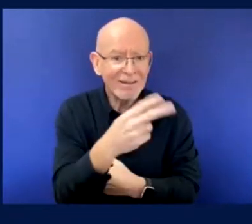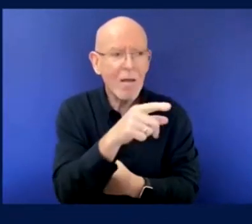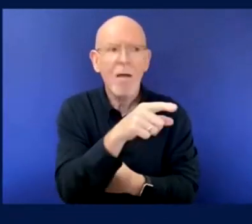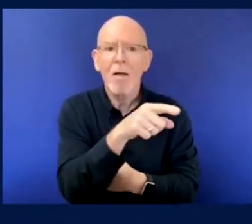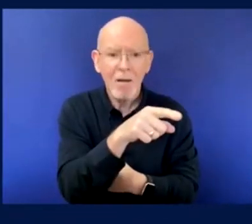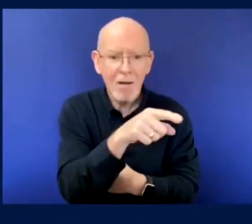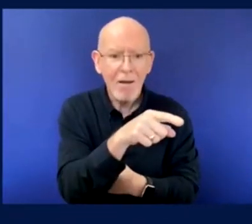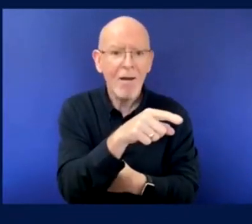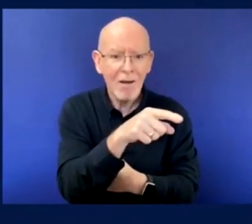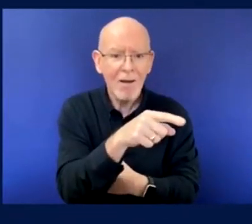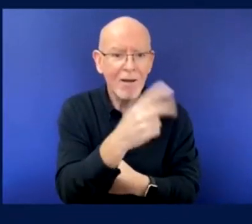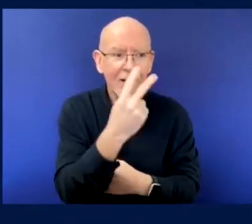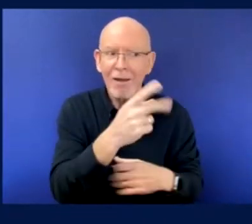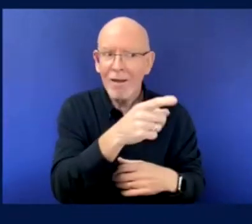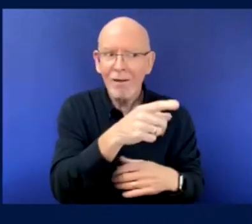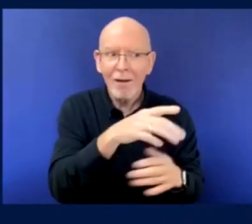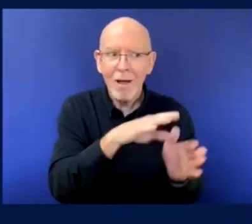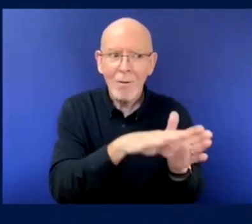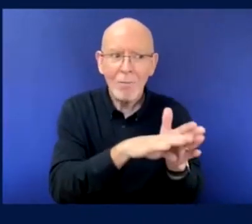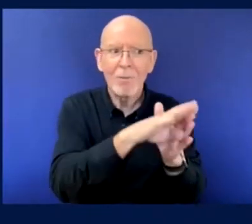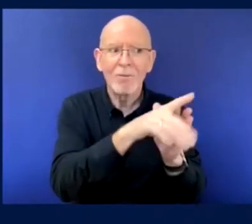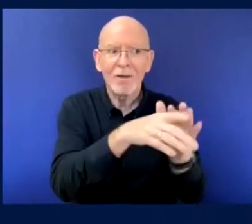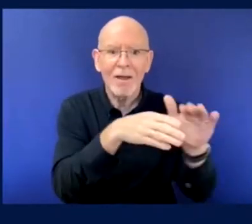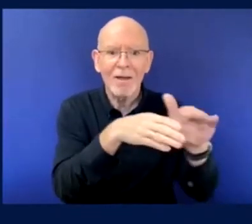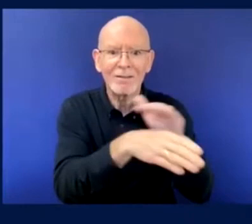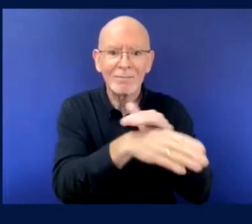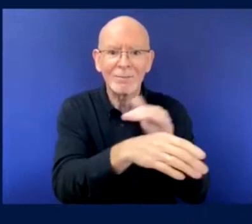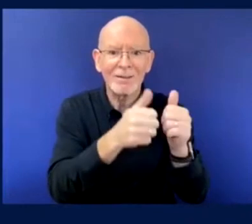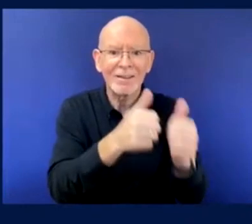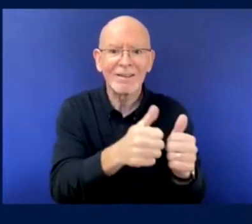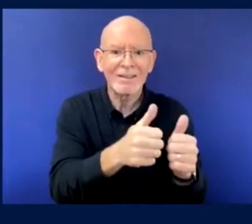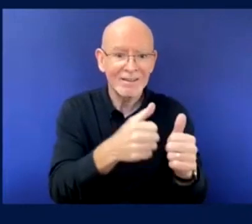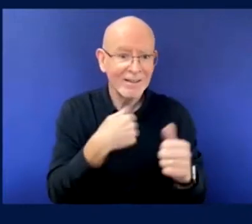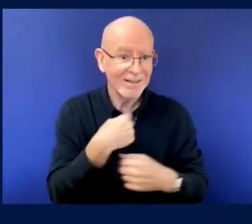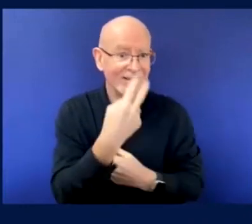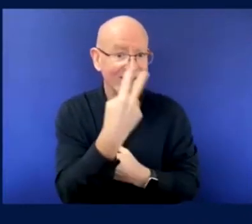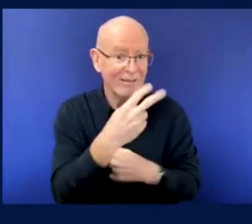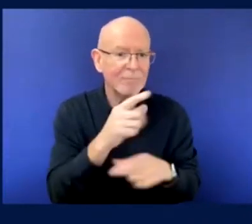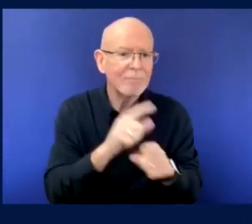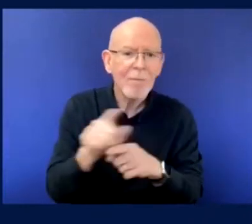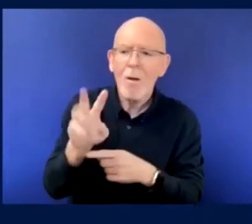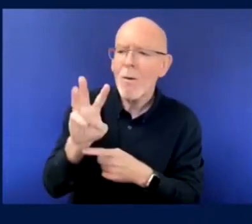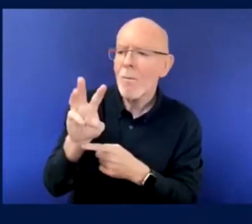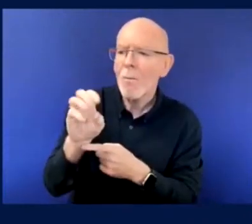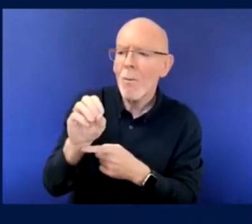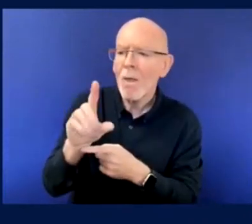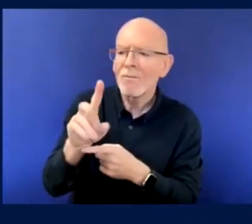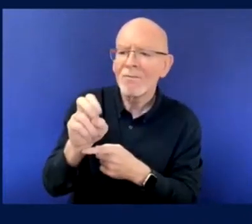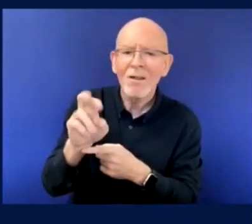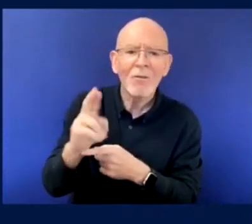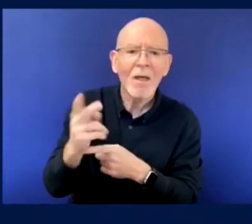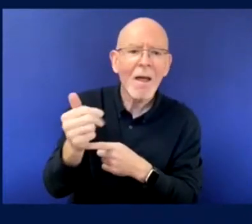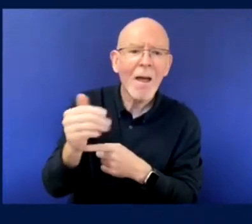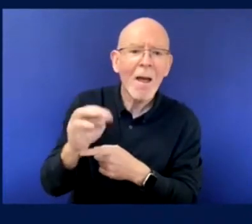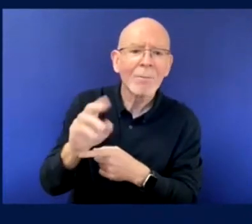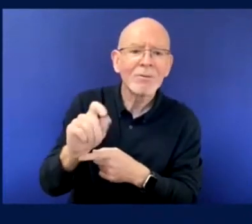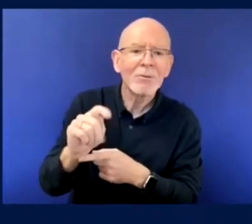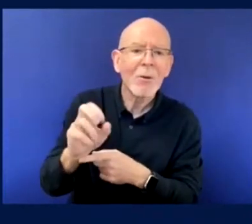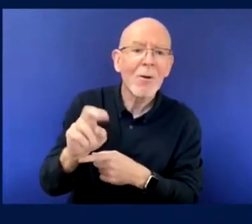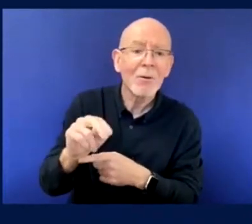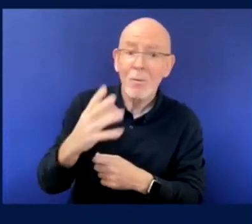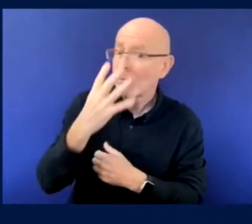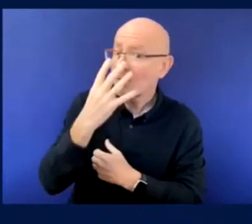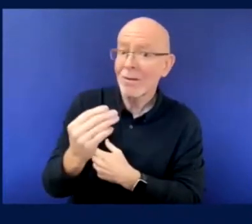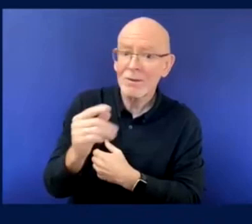message. Just to welcome everyone and people will try to come to your, uh, stadium to experience that. That's great. Thanks,